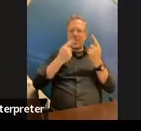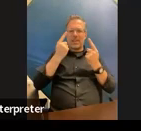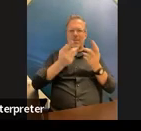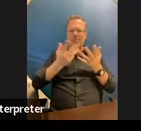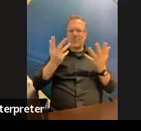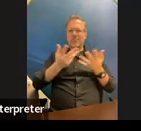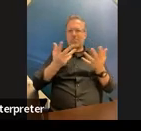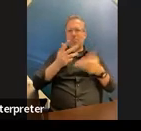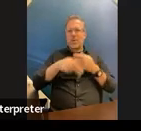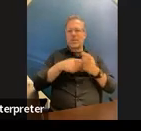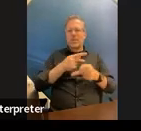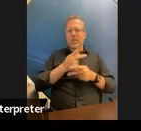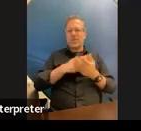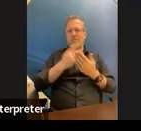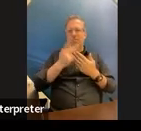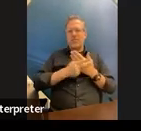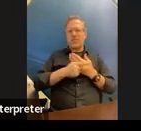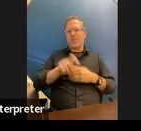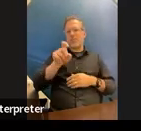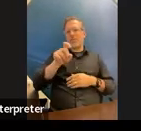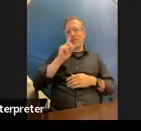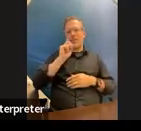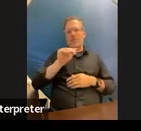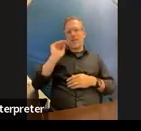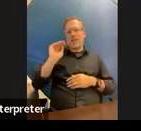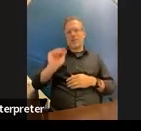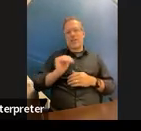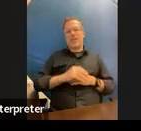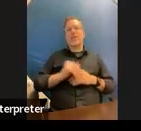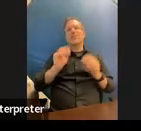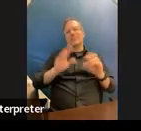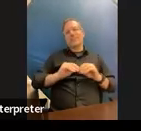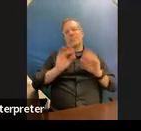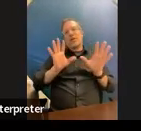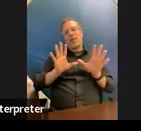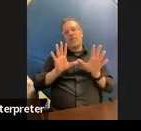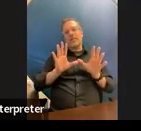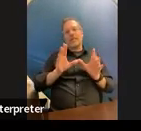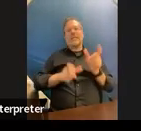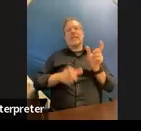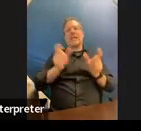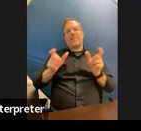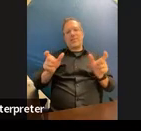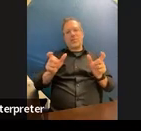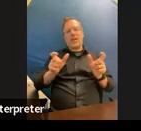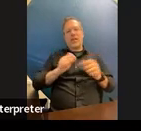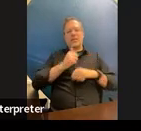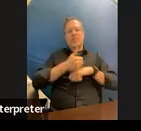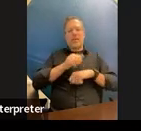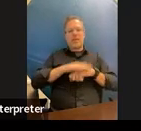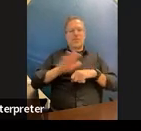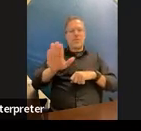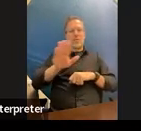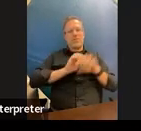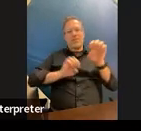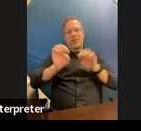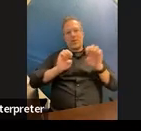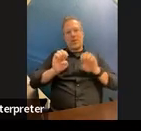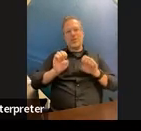you need for this child i mean obviously it's individualized based on their evaluations and that kind of stuff but